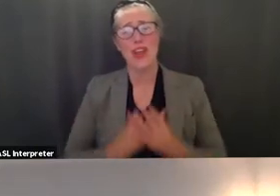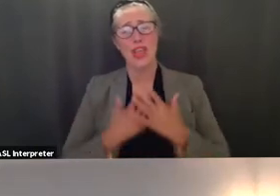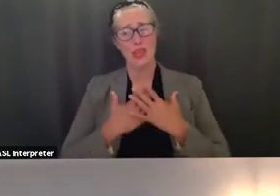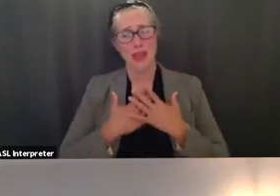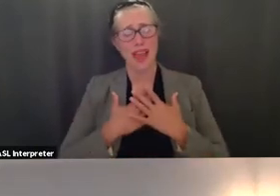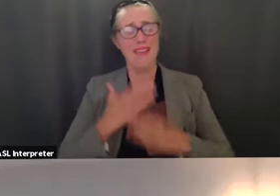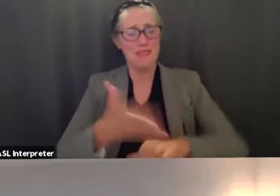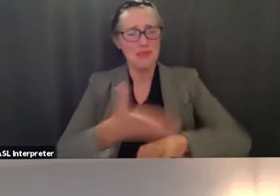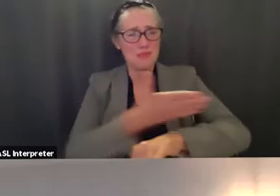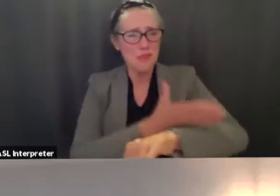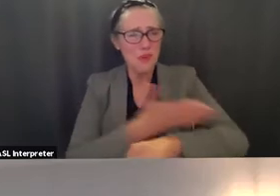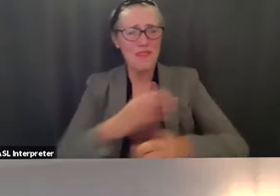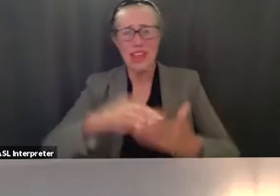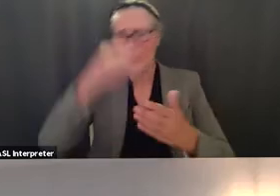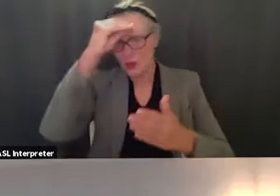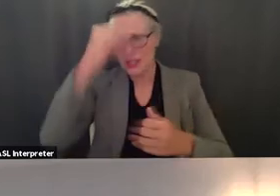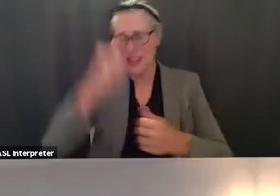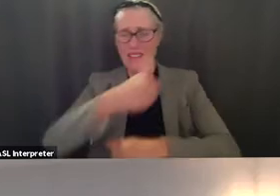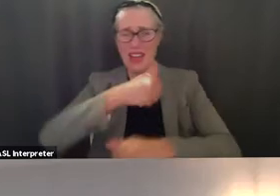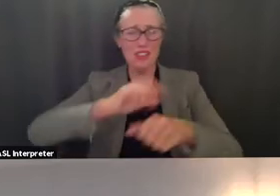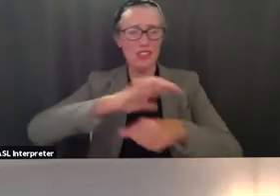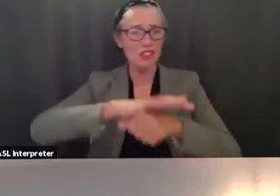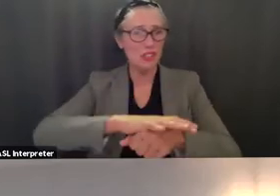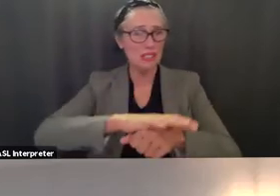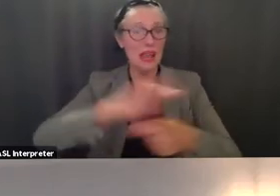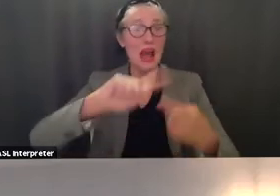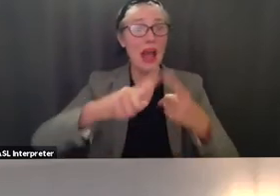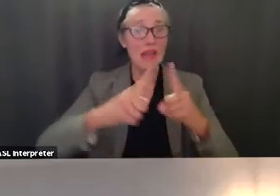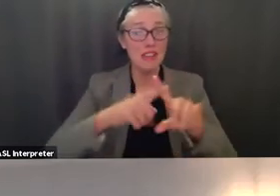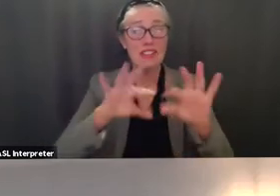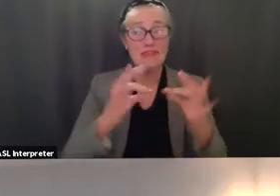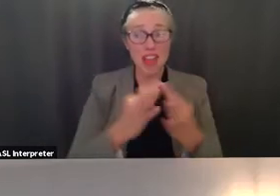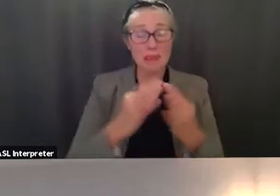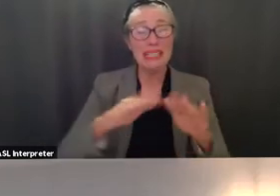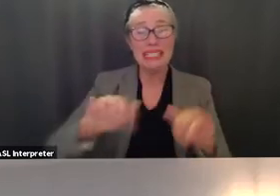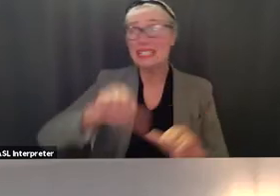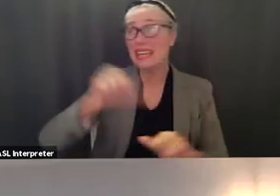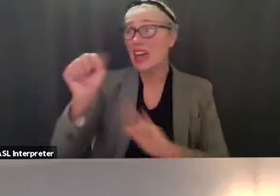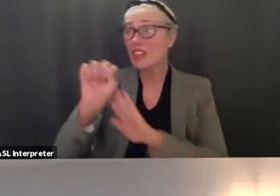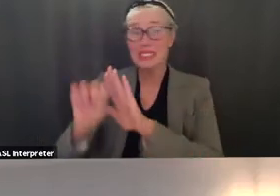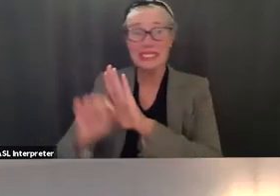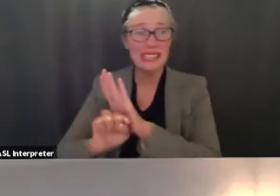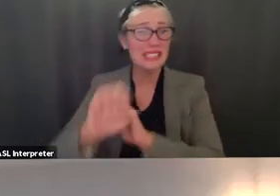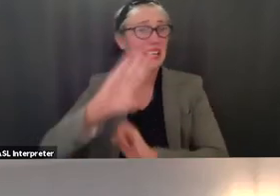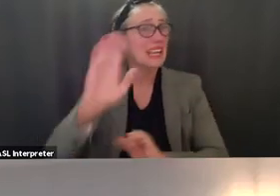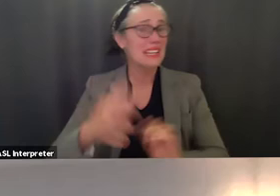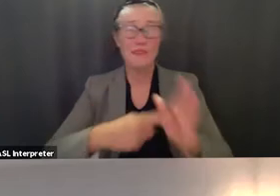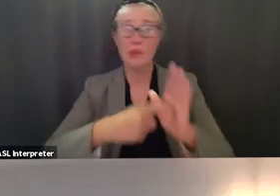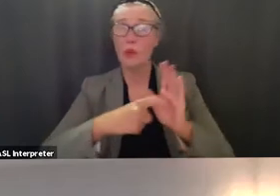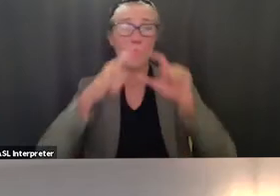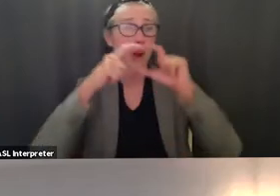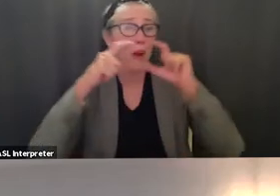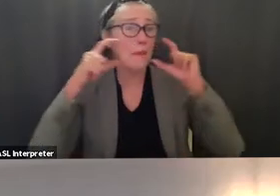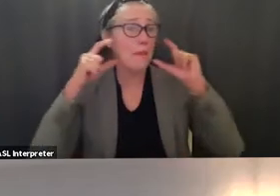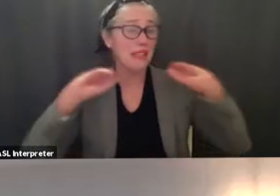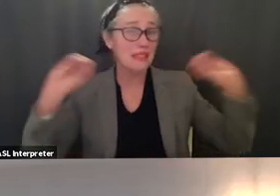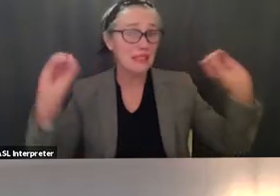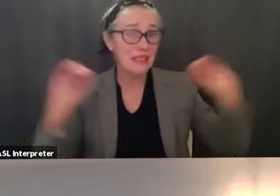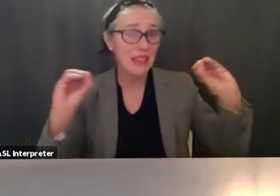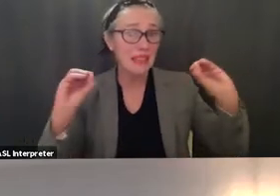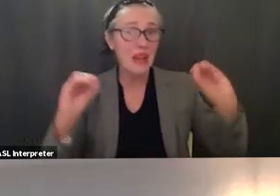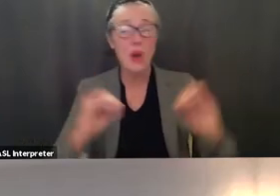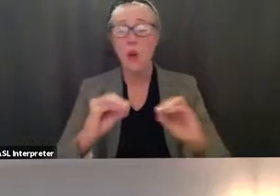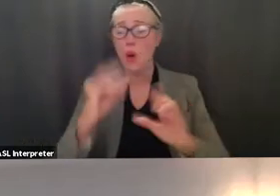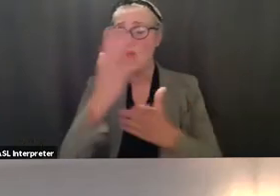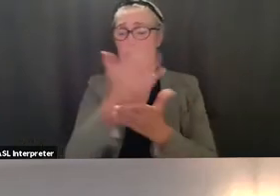under stress i have friends and families with kids in other states where they either never had a mask mandate or it was removed months